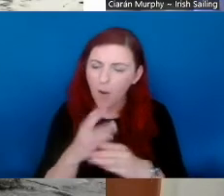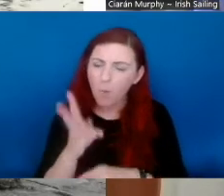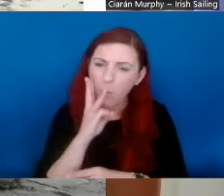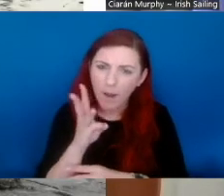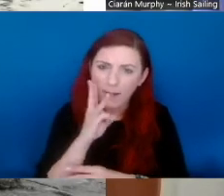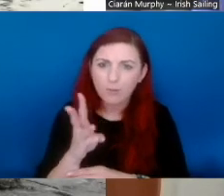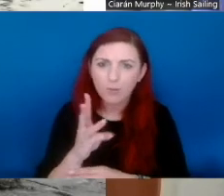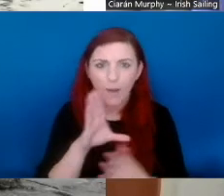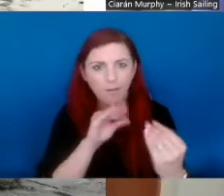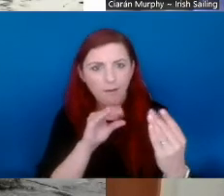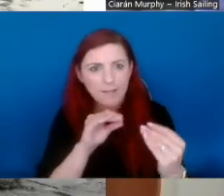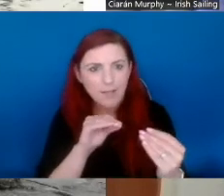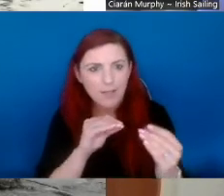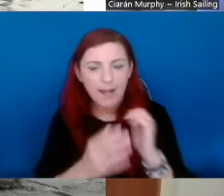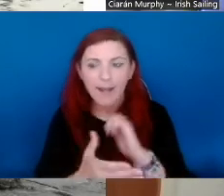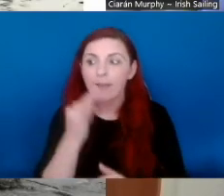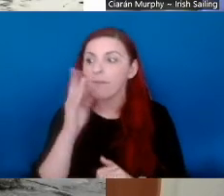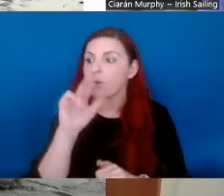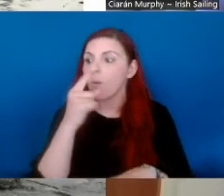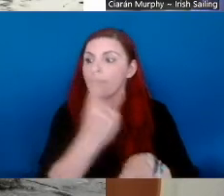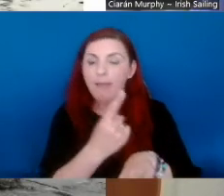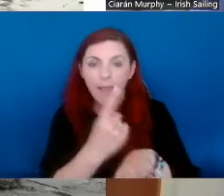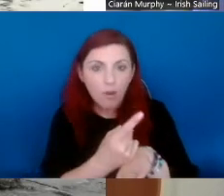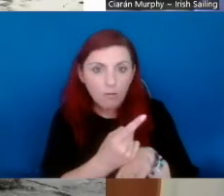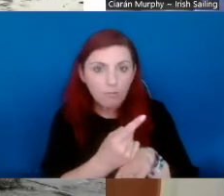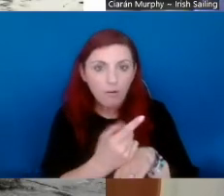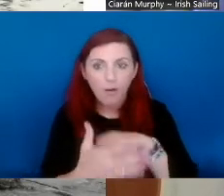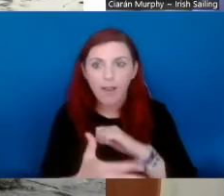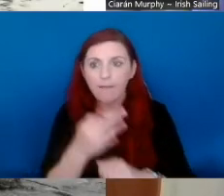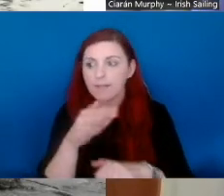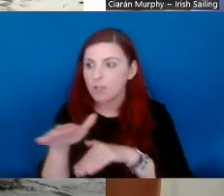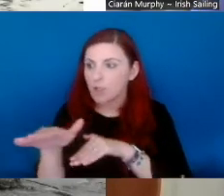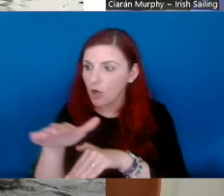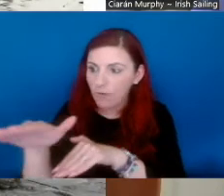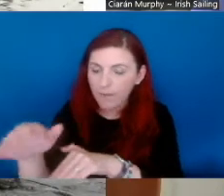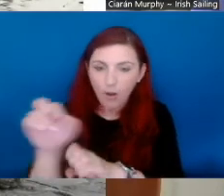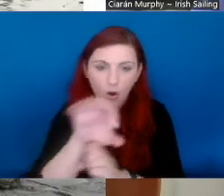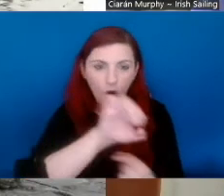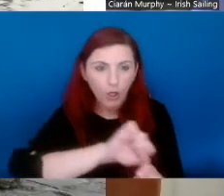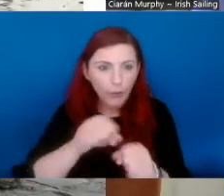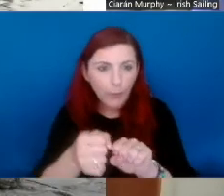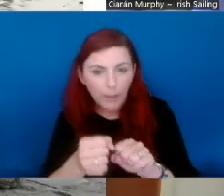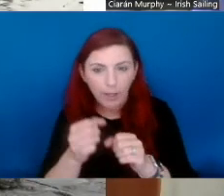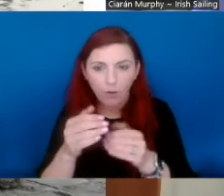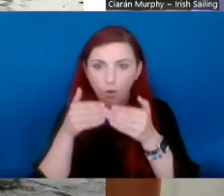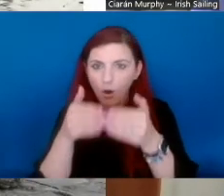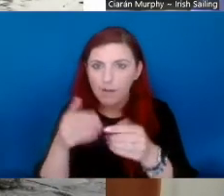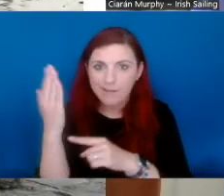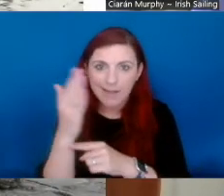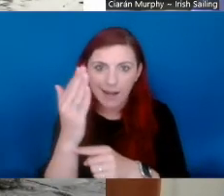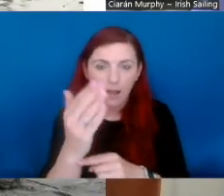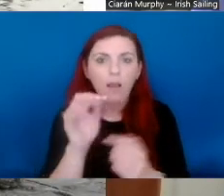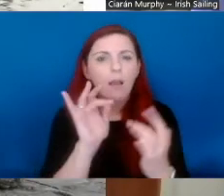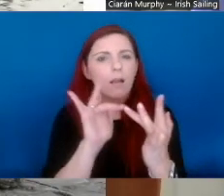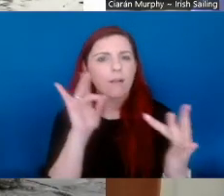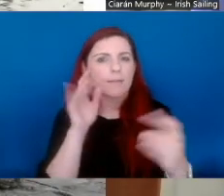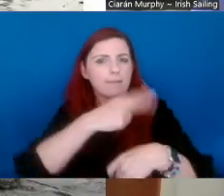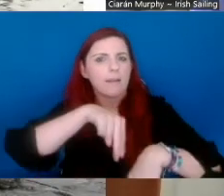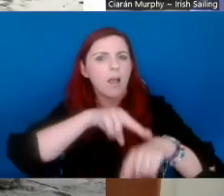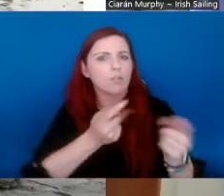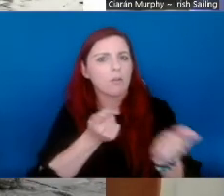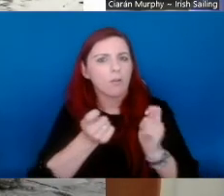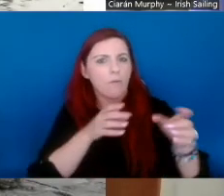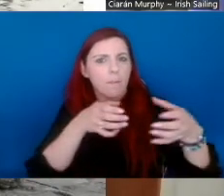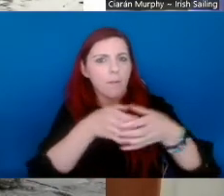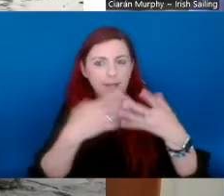By going to that actual point of contact where a person is engaged with the outdoors and just have that discussion, that person would be more